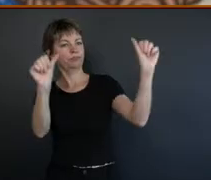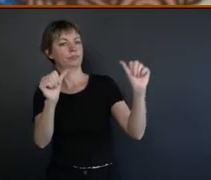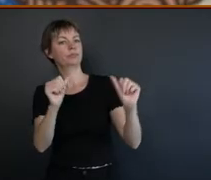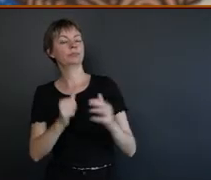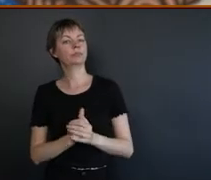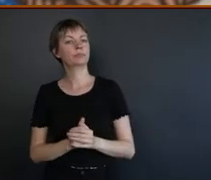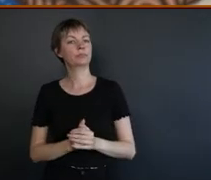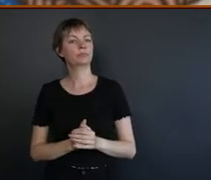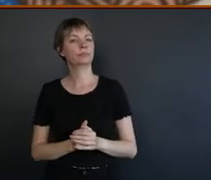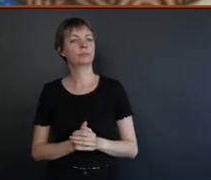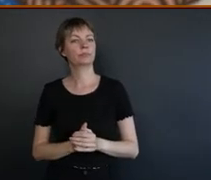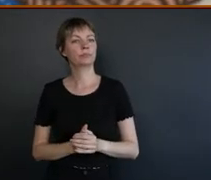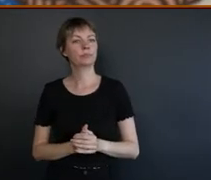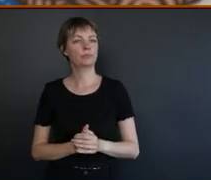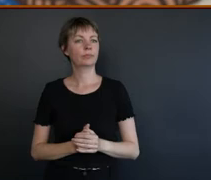put to it?